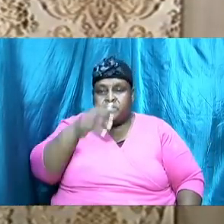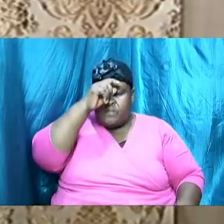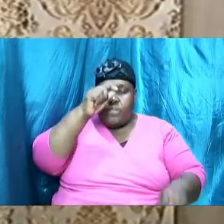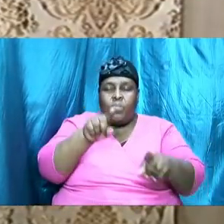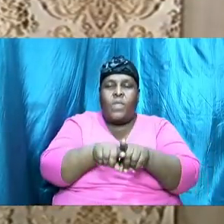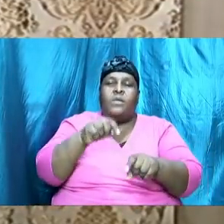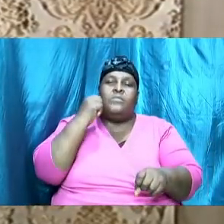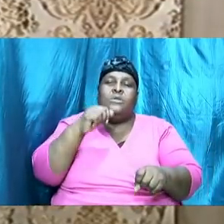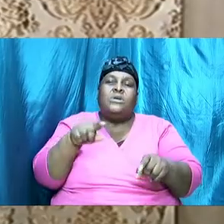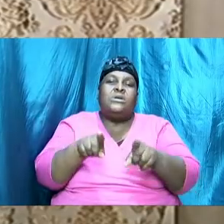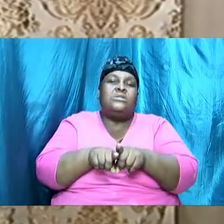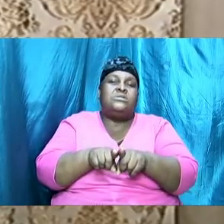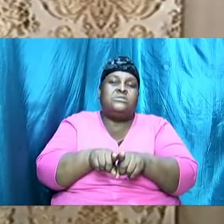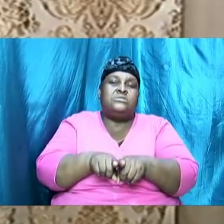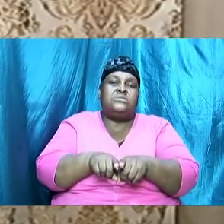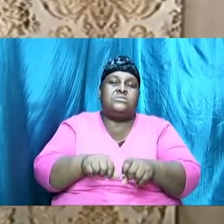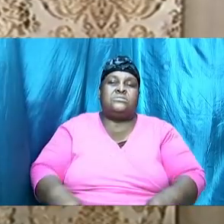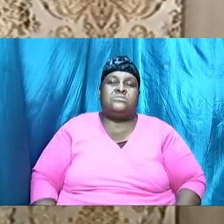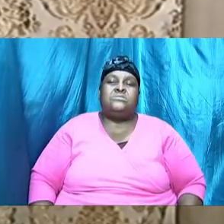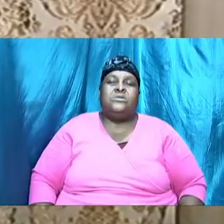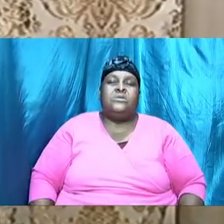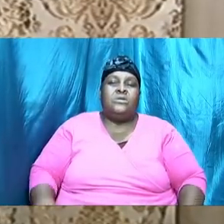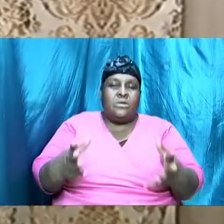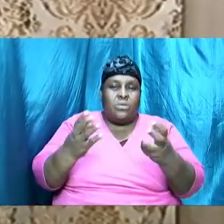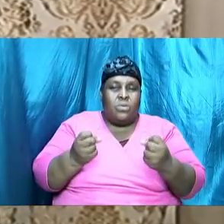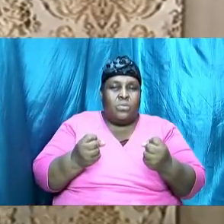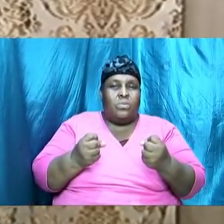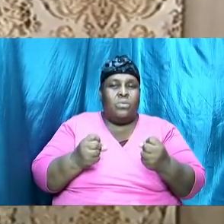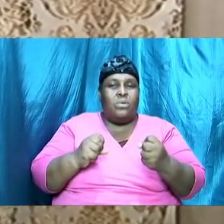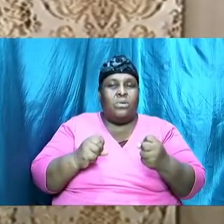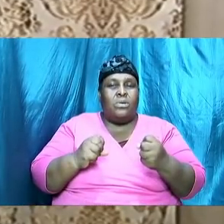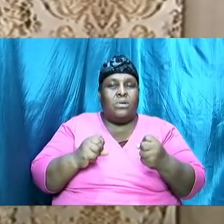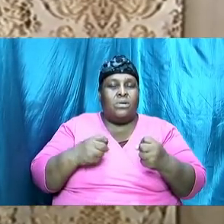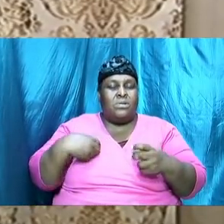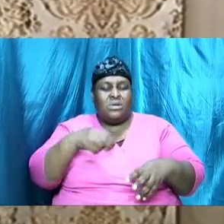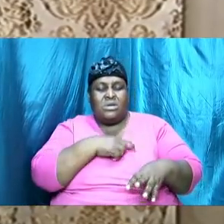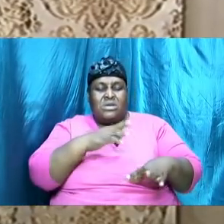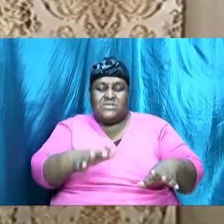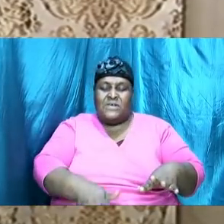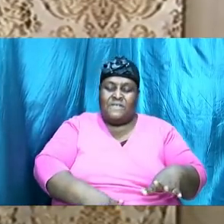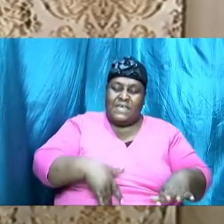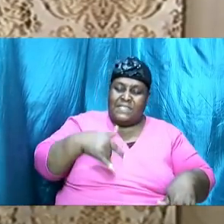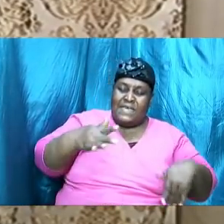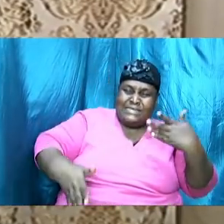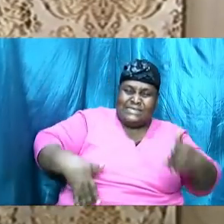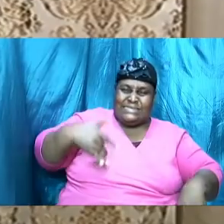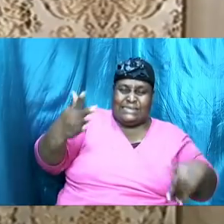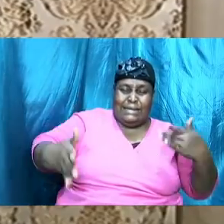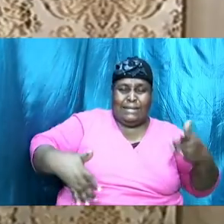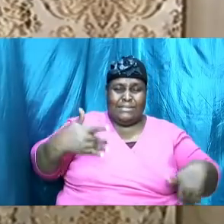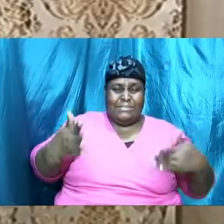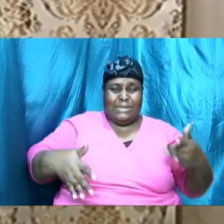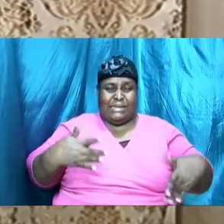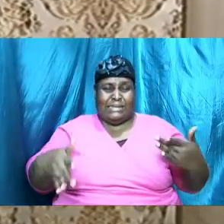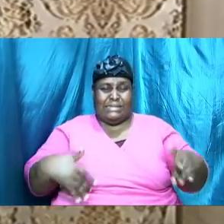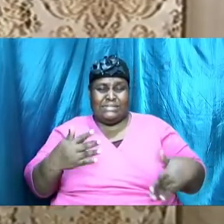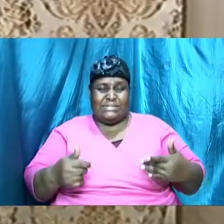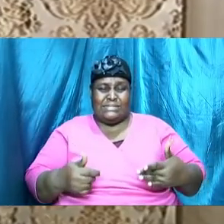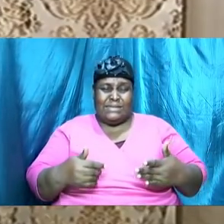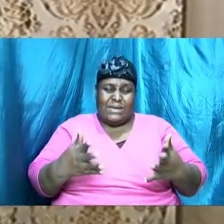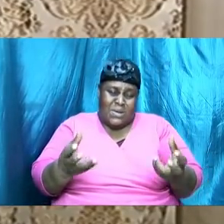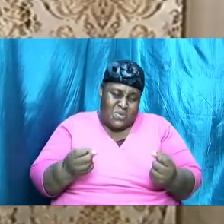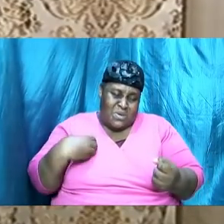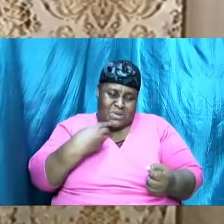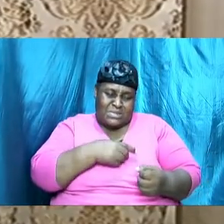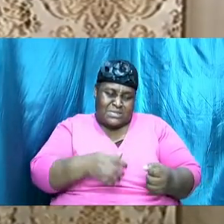sisters I want us to feel the excitement I want us to feel the passion